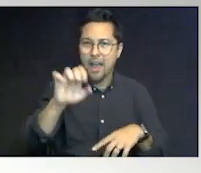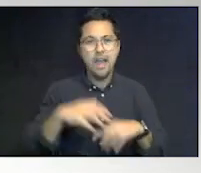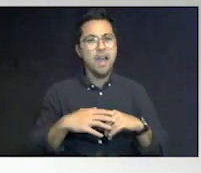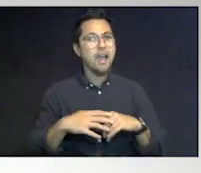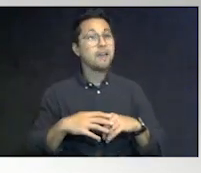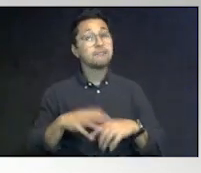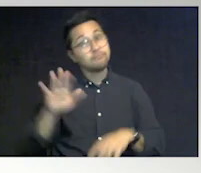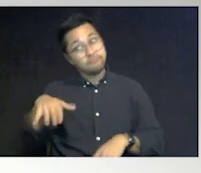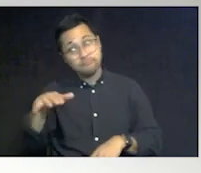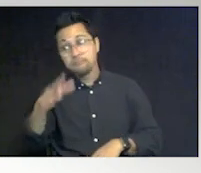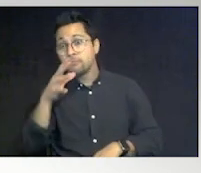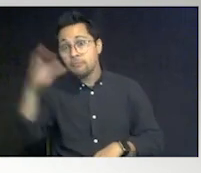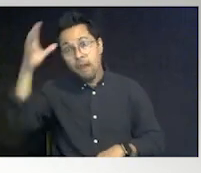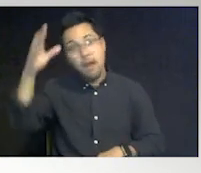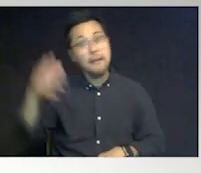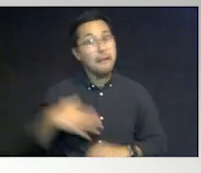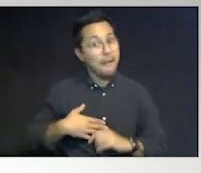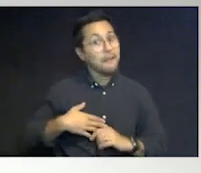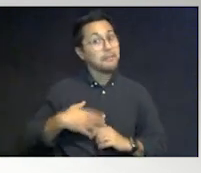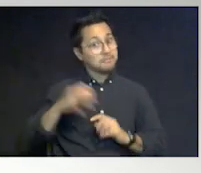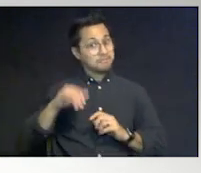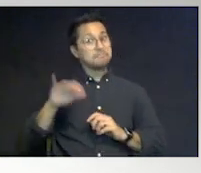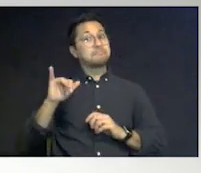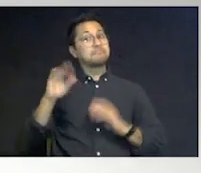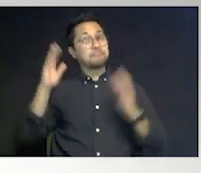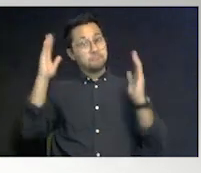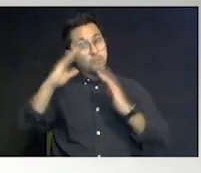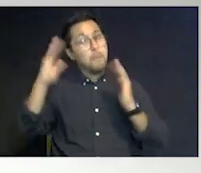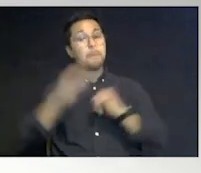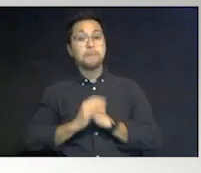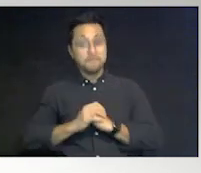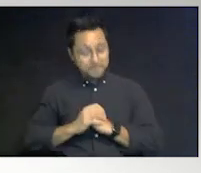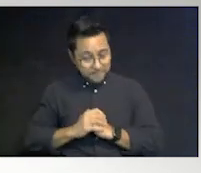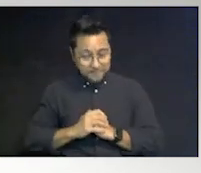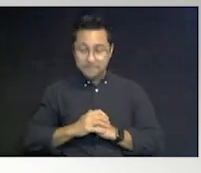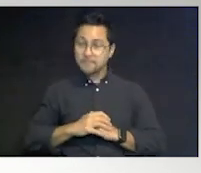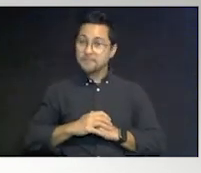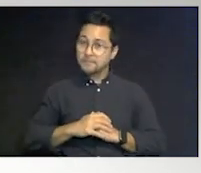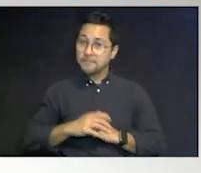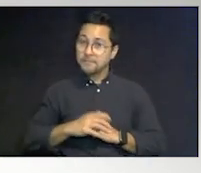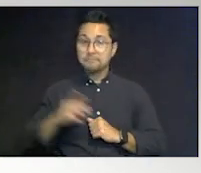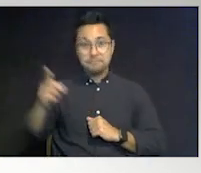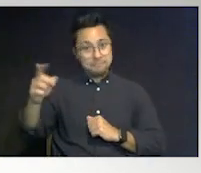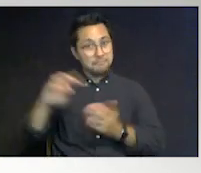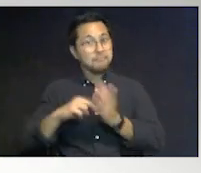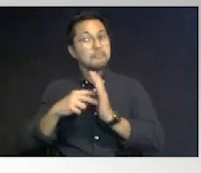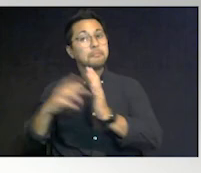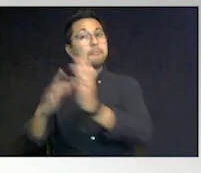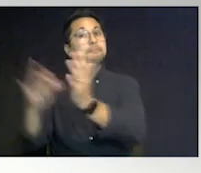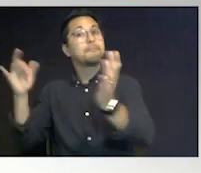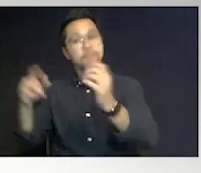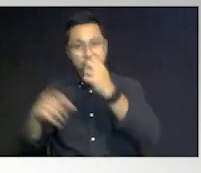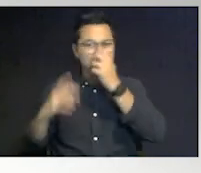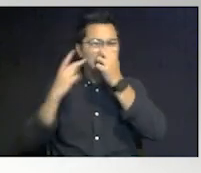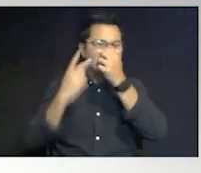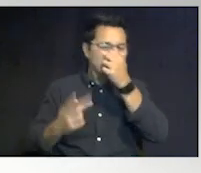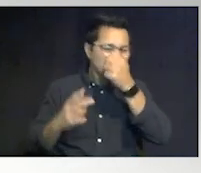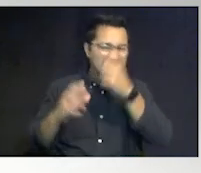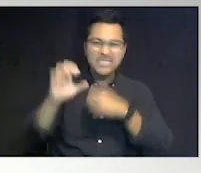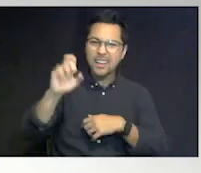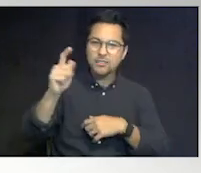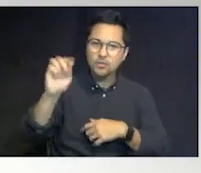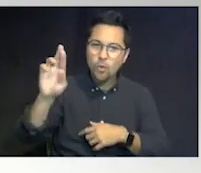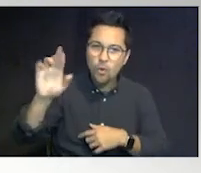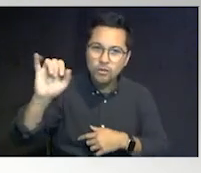Moms and dads, that's a problem. It's a problem. They're easily manipulated. We're seeing extortion. We're